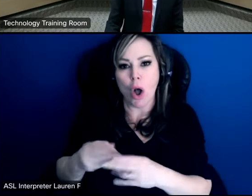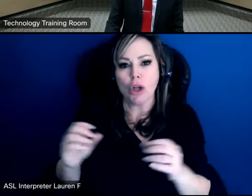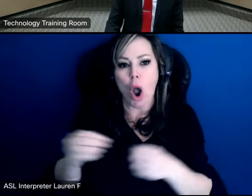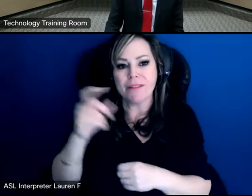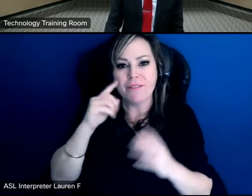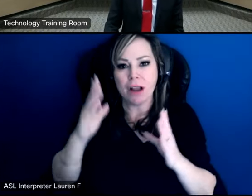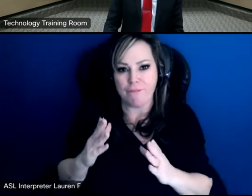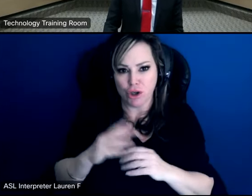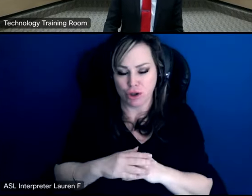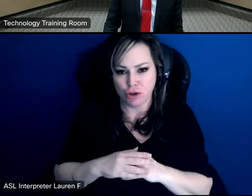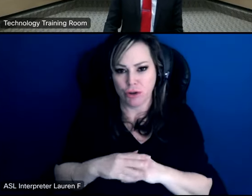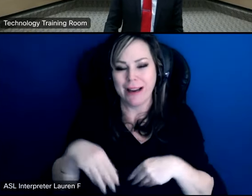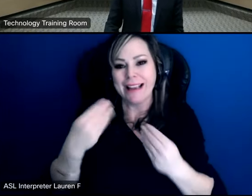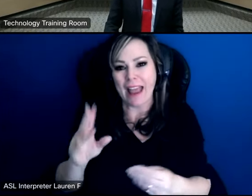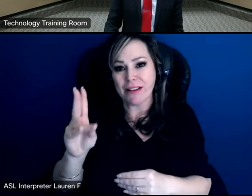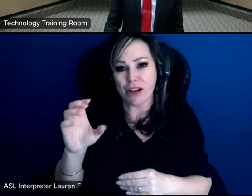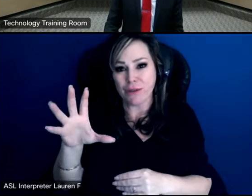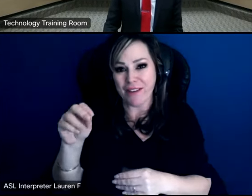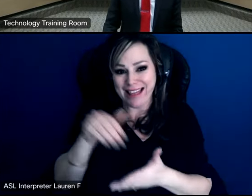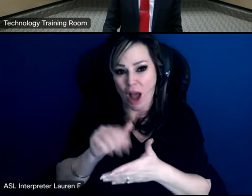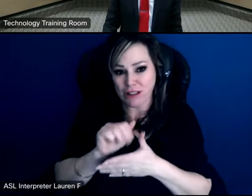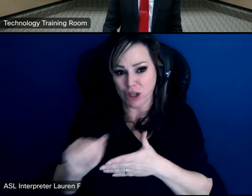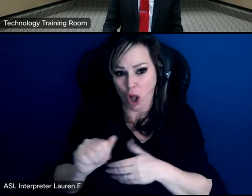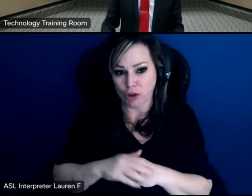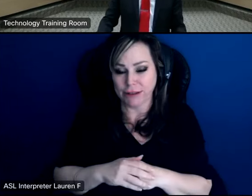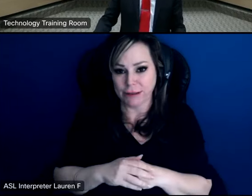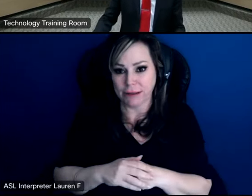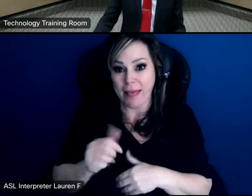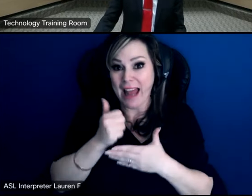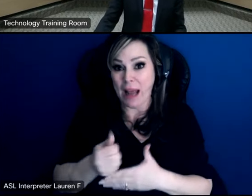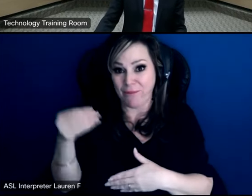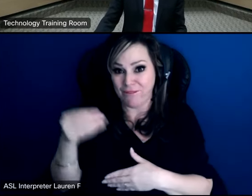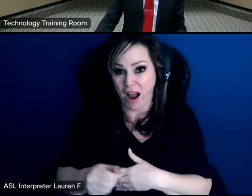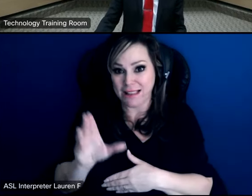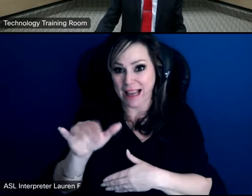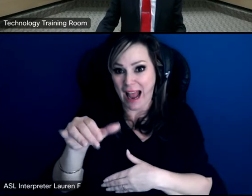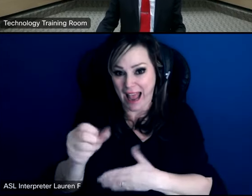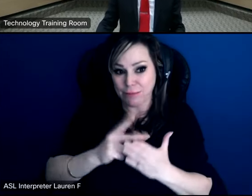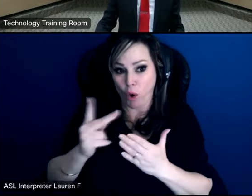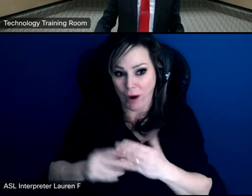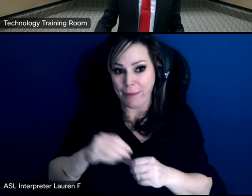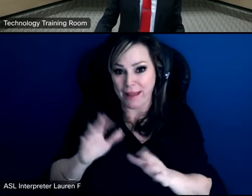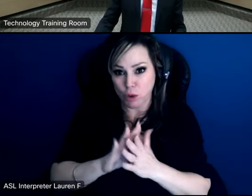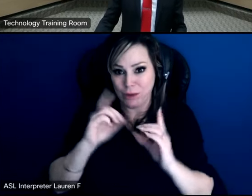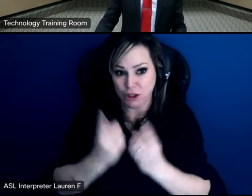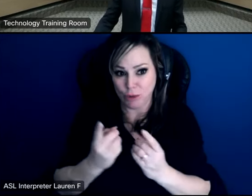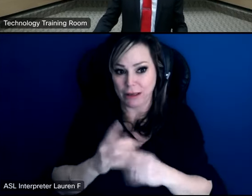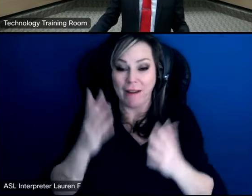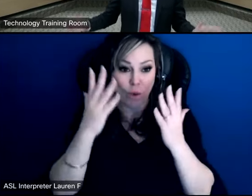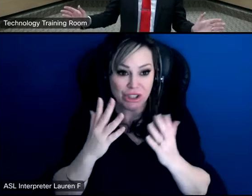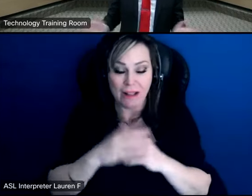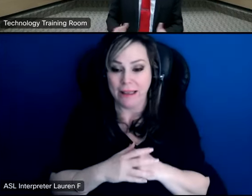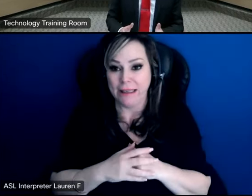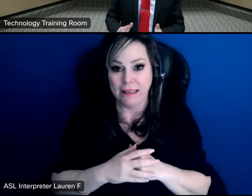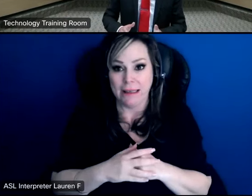provided about 750 000 which helped fund cis within the school district unfortunately they